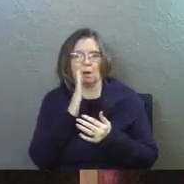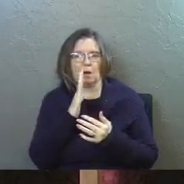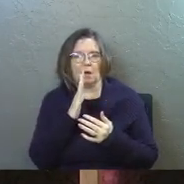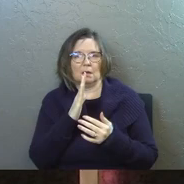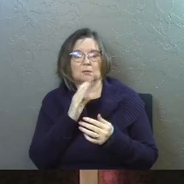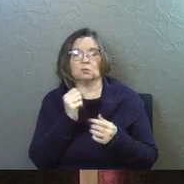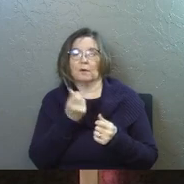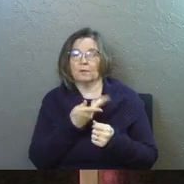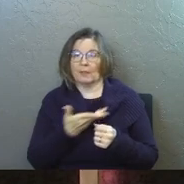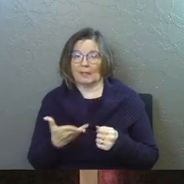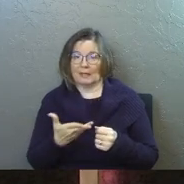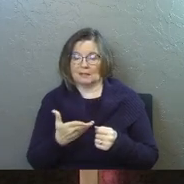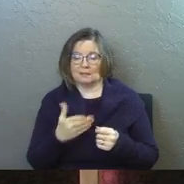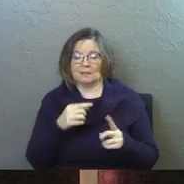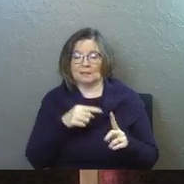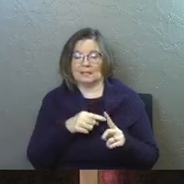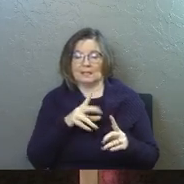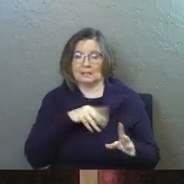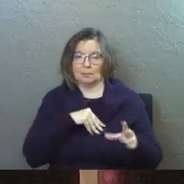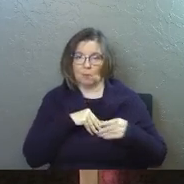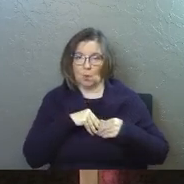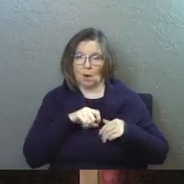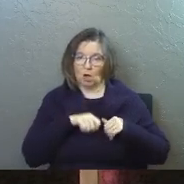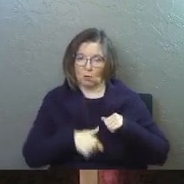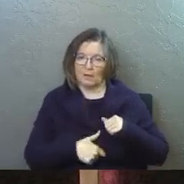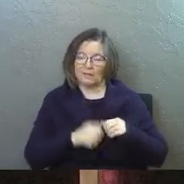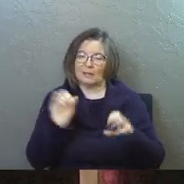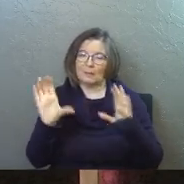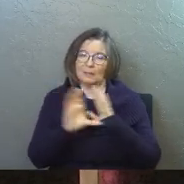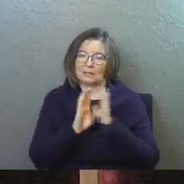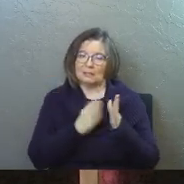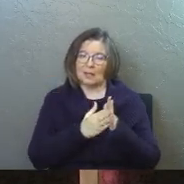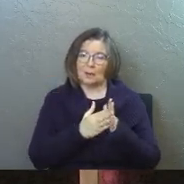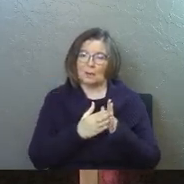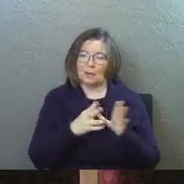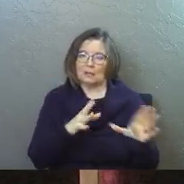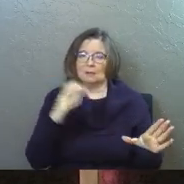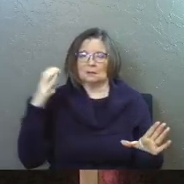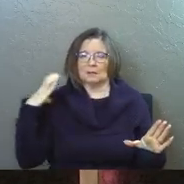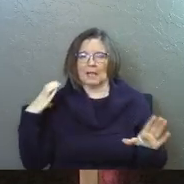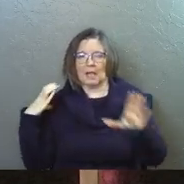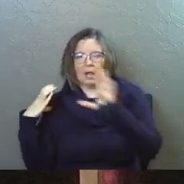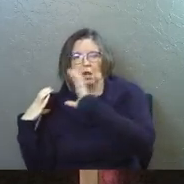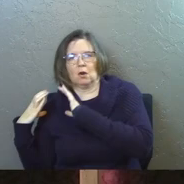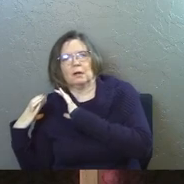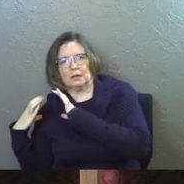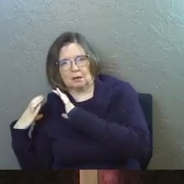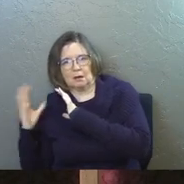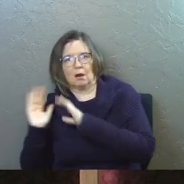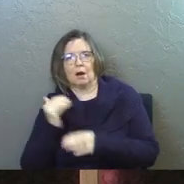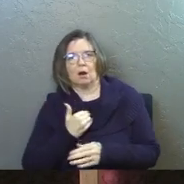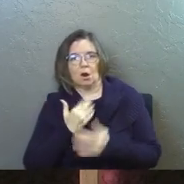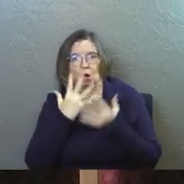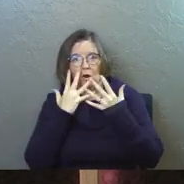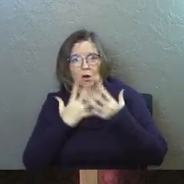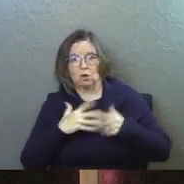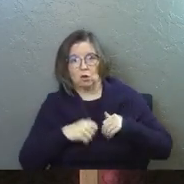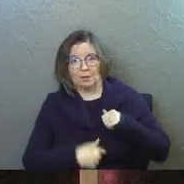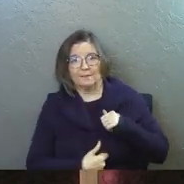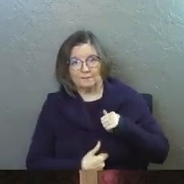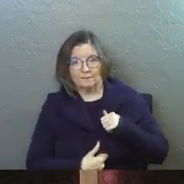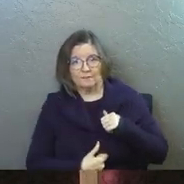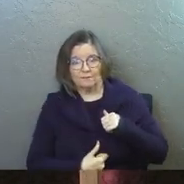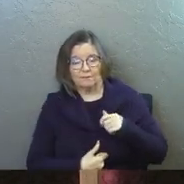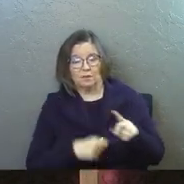So just a couple of things here. He bore our griefs. It's the, it's the picture of somebody carrying. He carried our griefs.